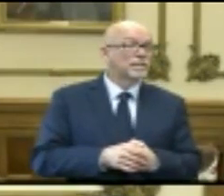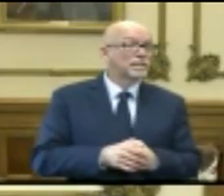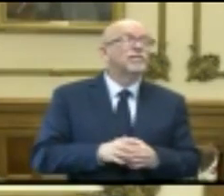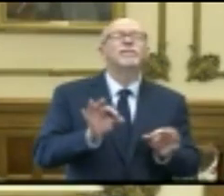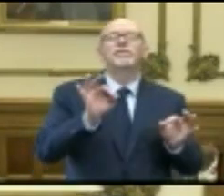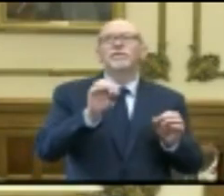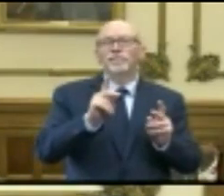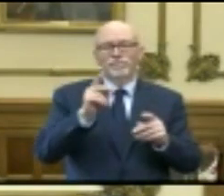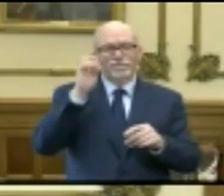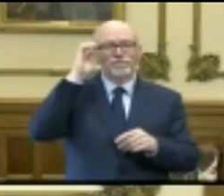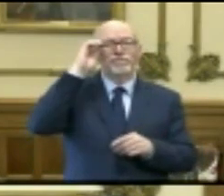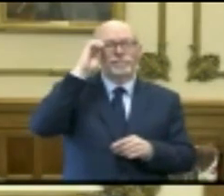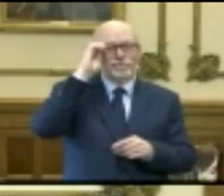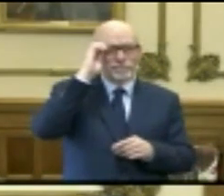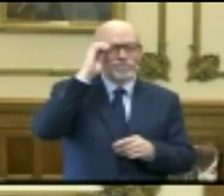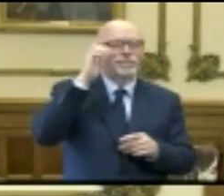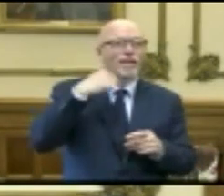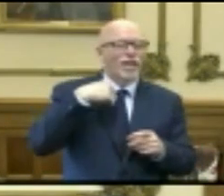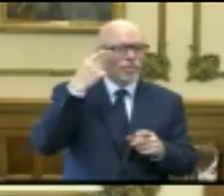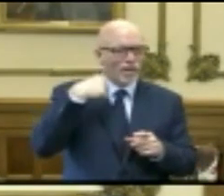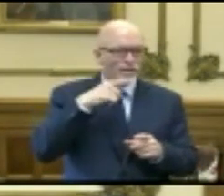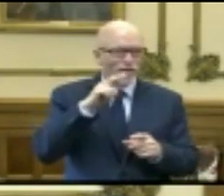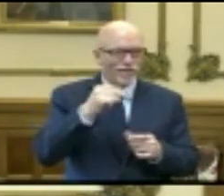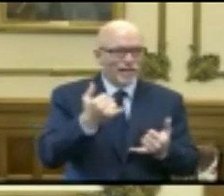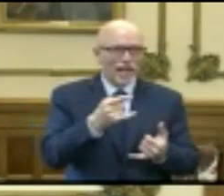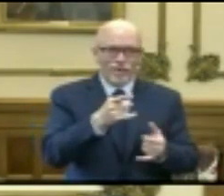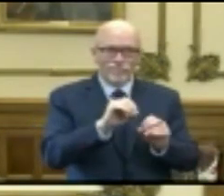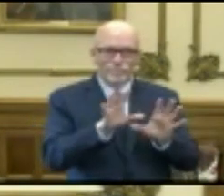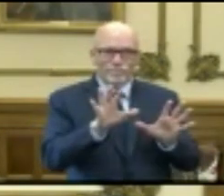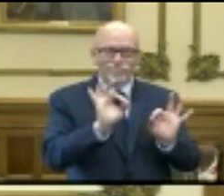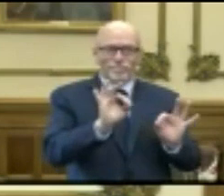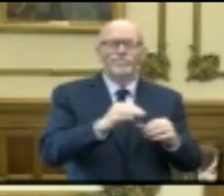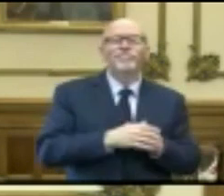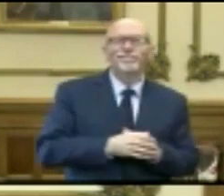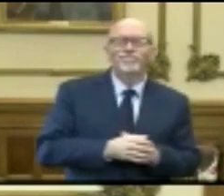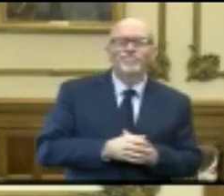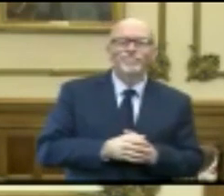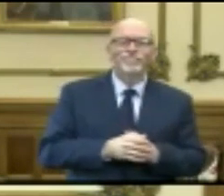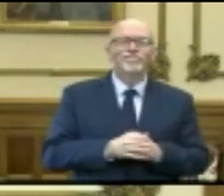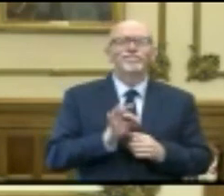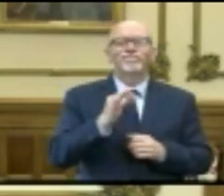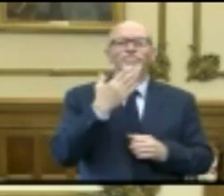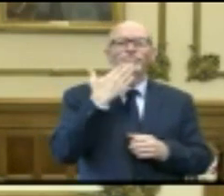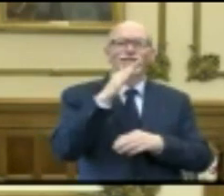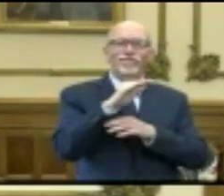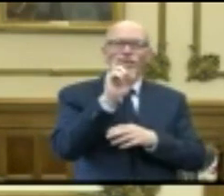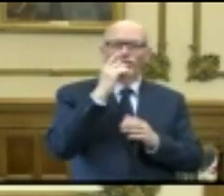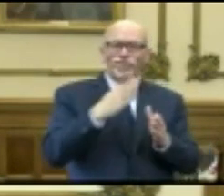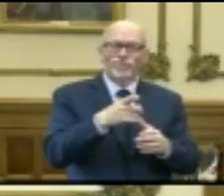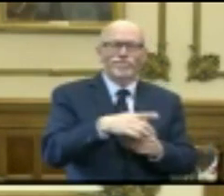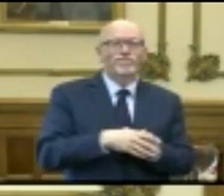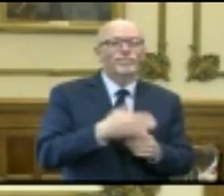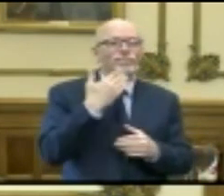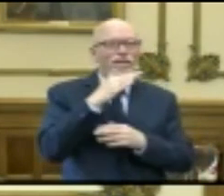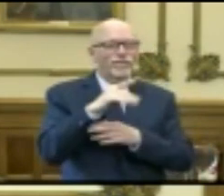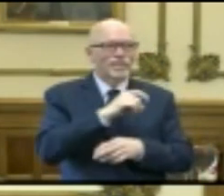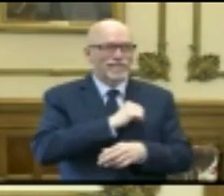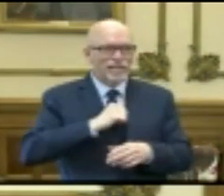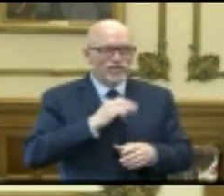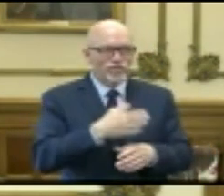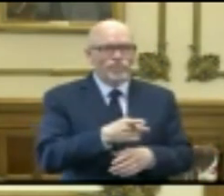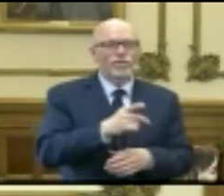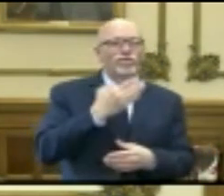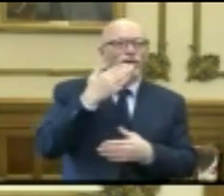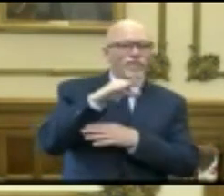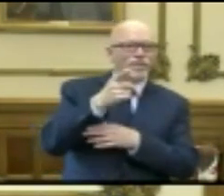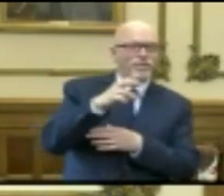Okay, I'm unmuted, I believe. Is that correct? You are. Loud and clear now. Good afternoon, Governor. Good afternoon, Senator. Good